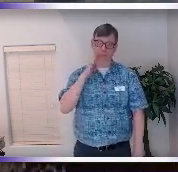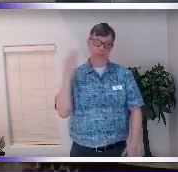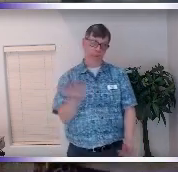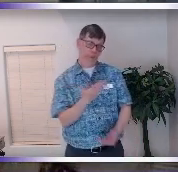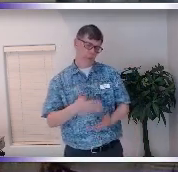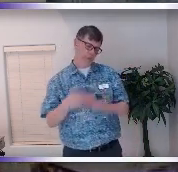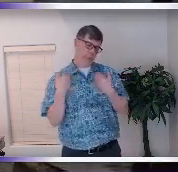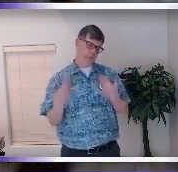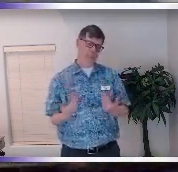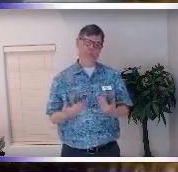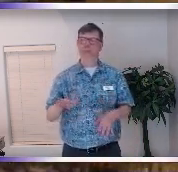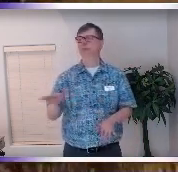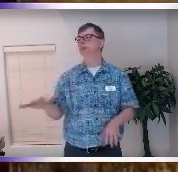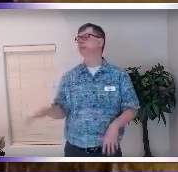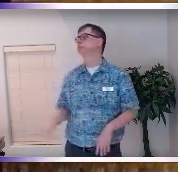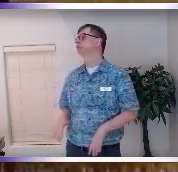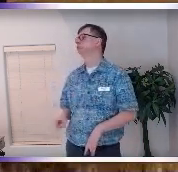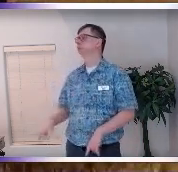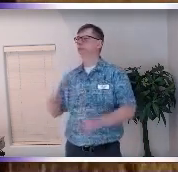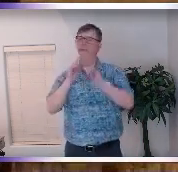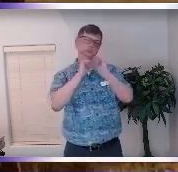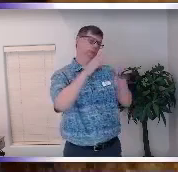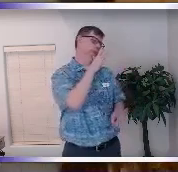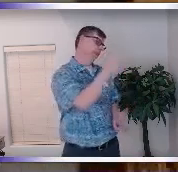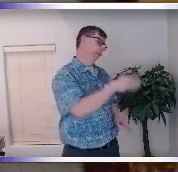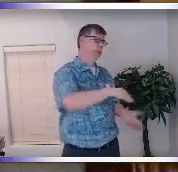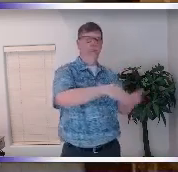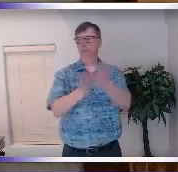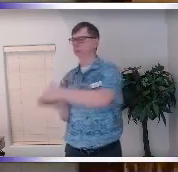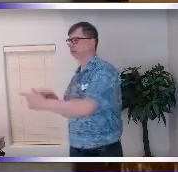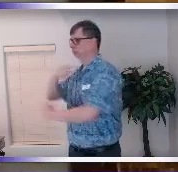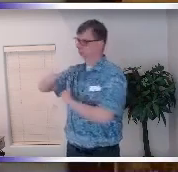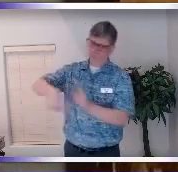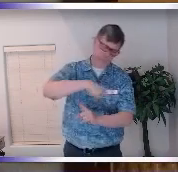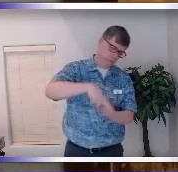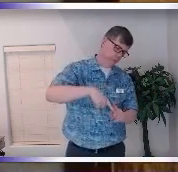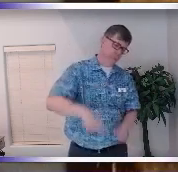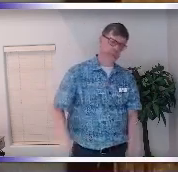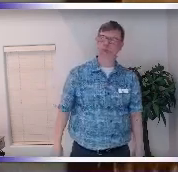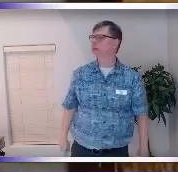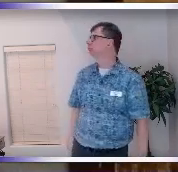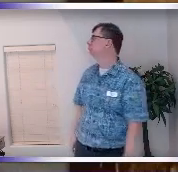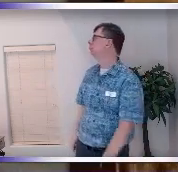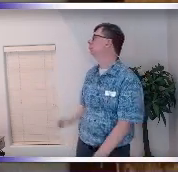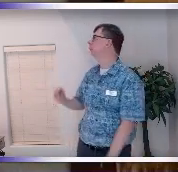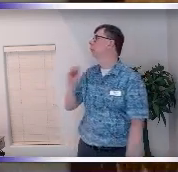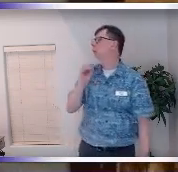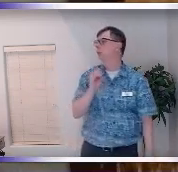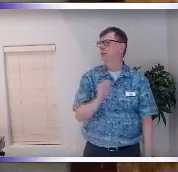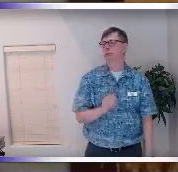responsibilities and all and I said to my mom I turn around and I go what and she goes what did I do now and I go oh